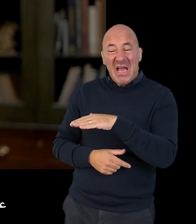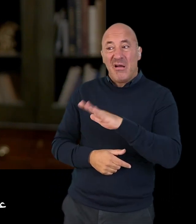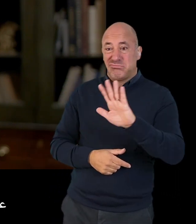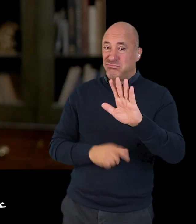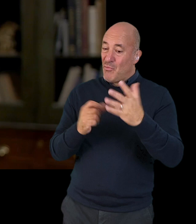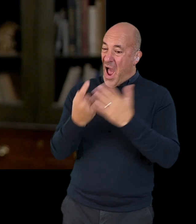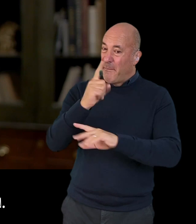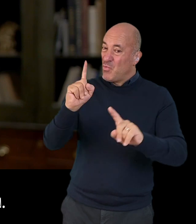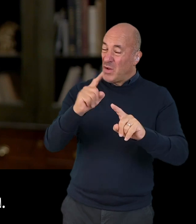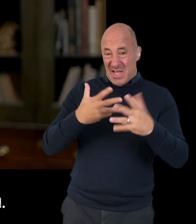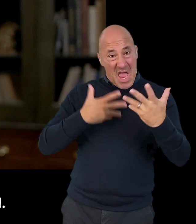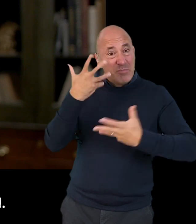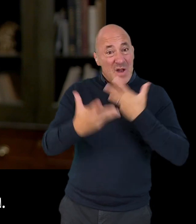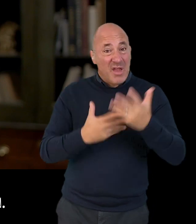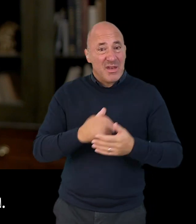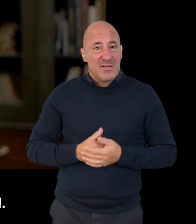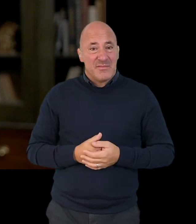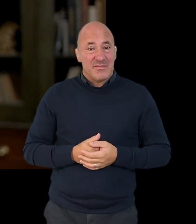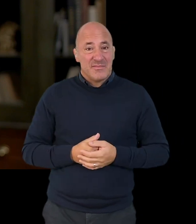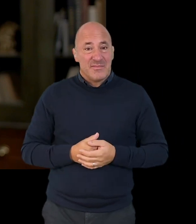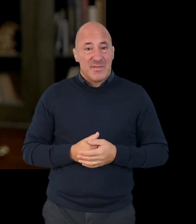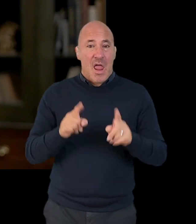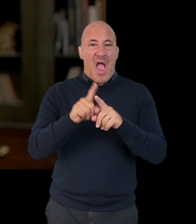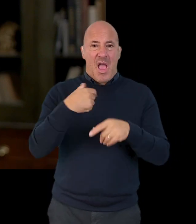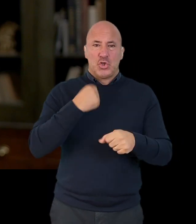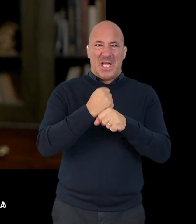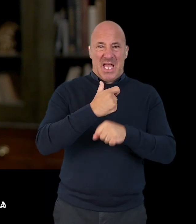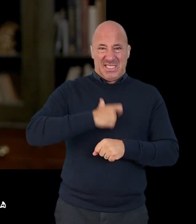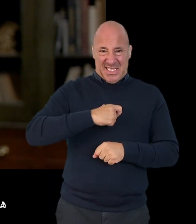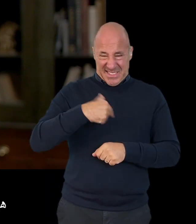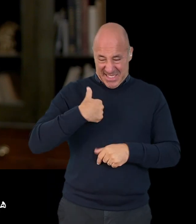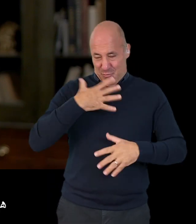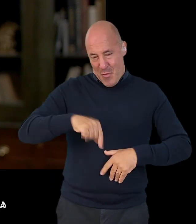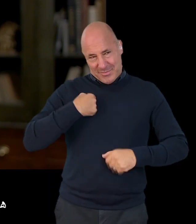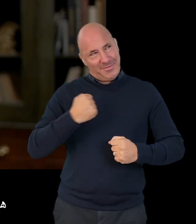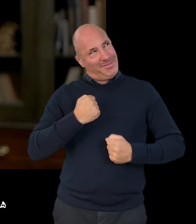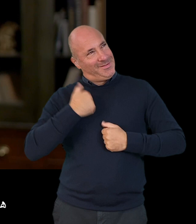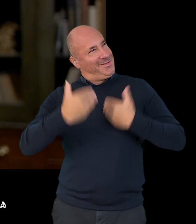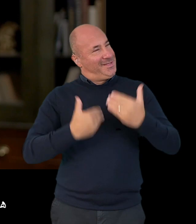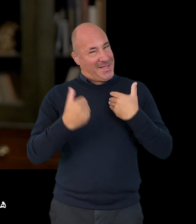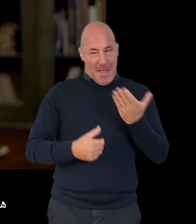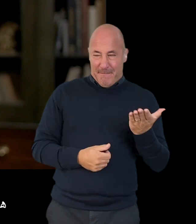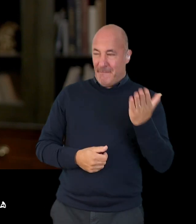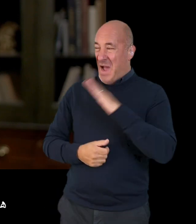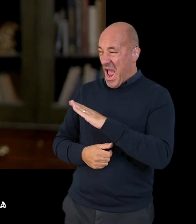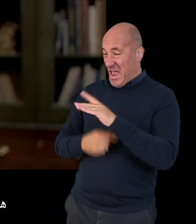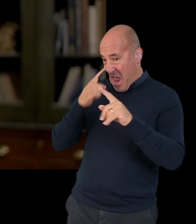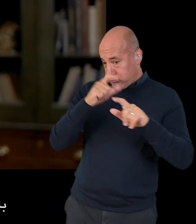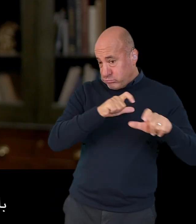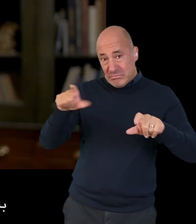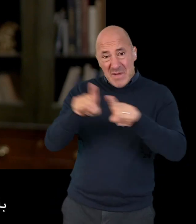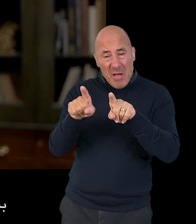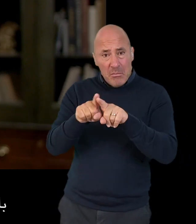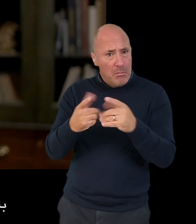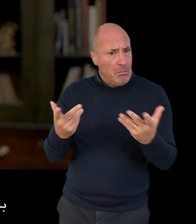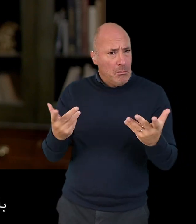went back to your own country of origin. Would you be able to live in your gender identity in the